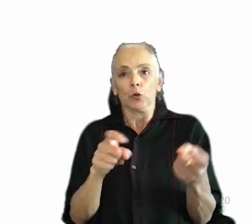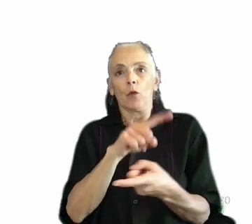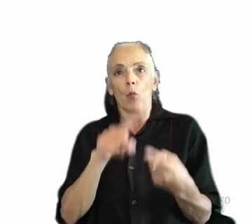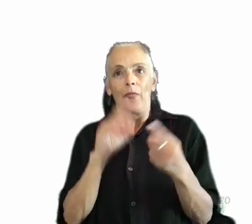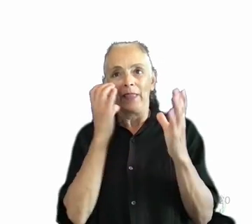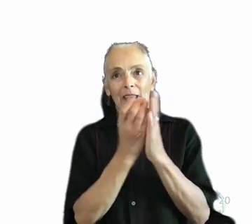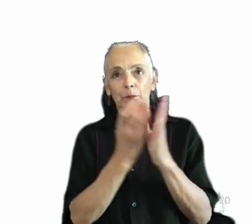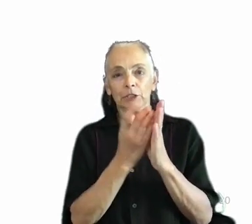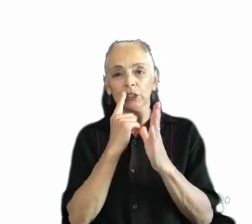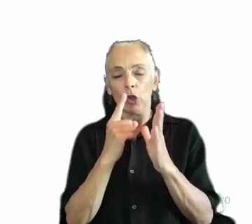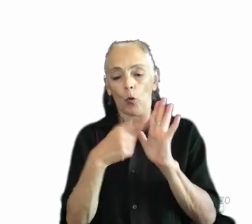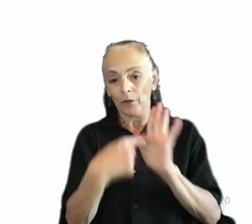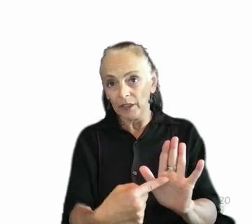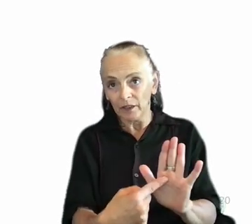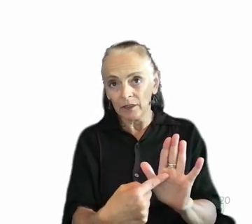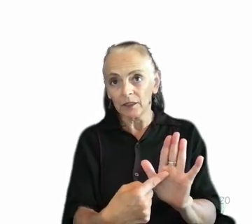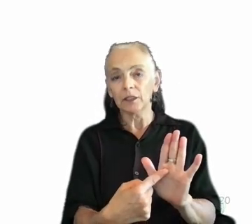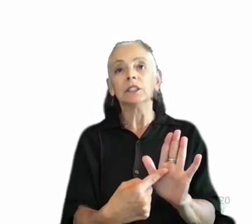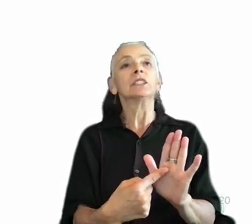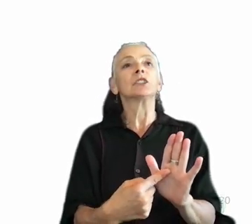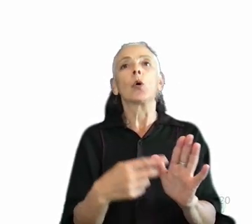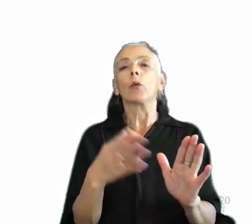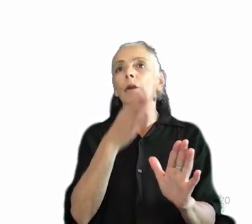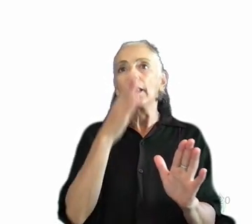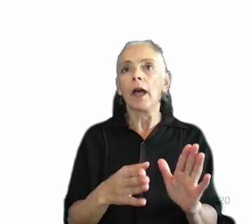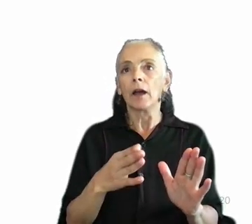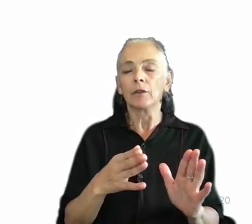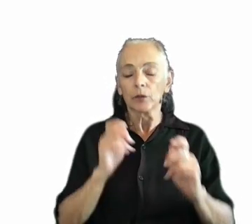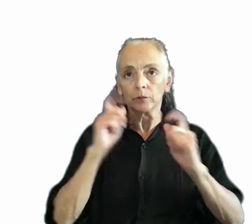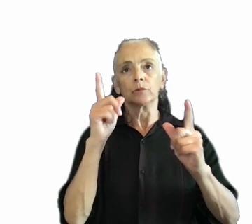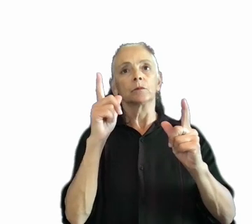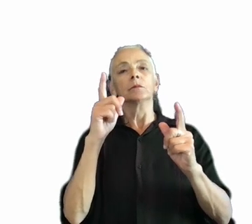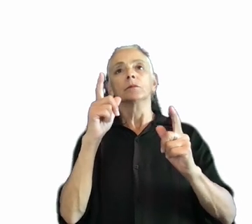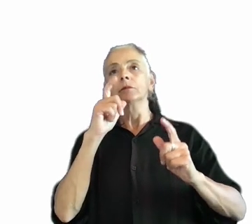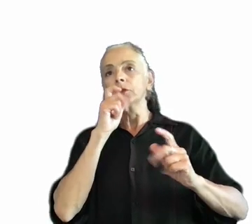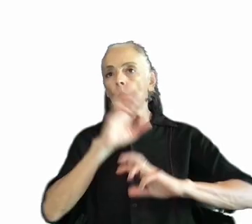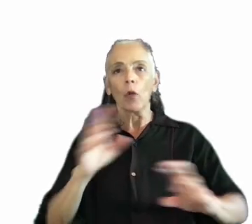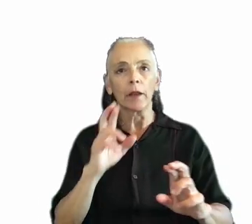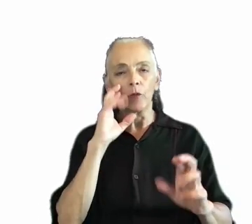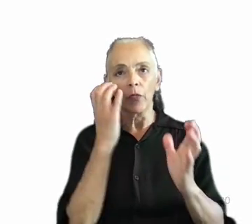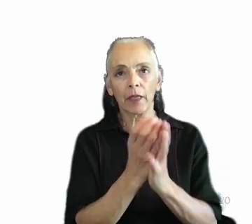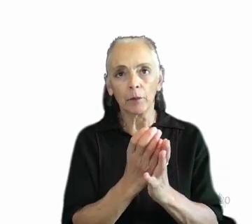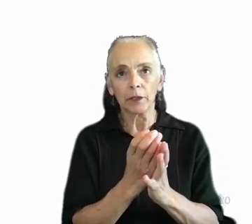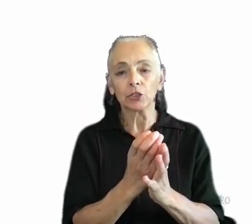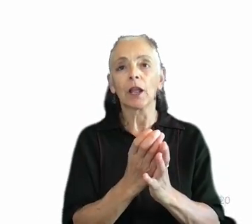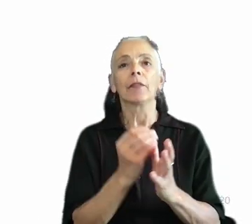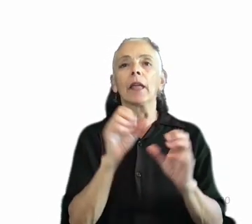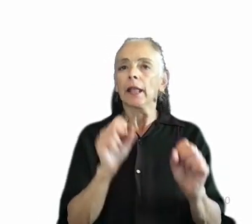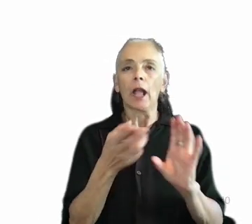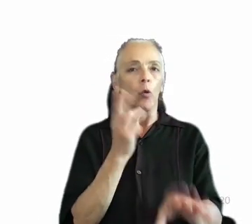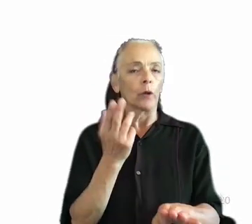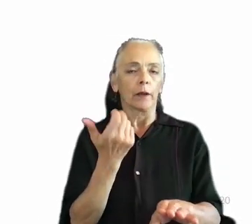revealed to them so that an image would never be revealed to them if they weren't ready. And of course, they could always quit at any point in time.